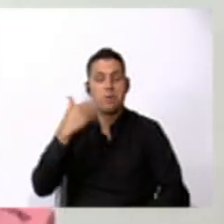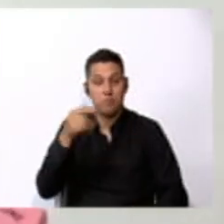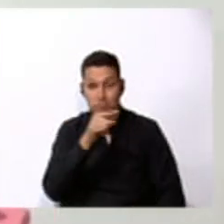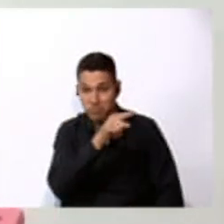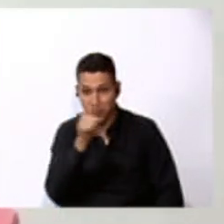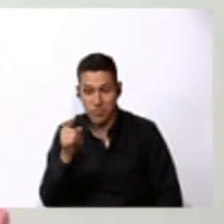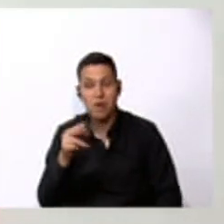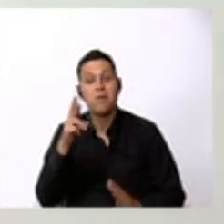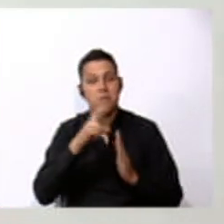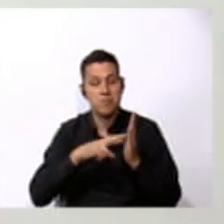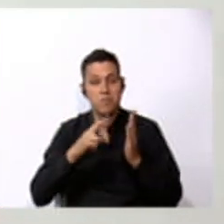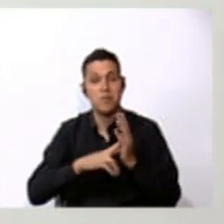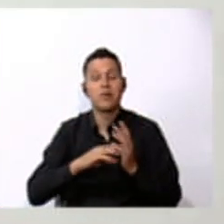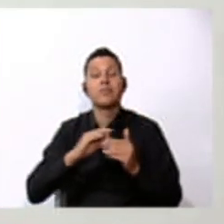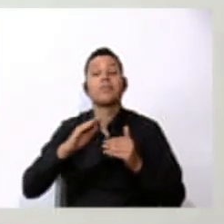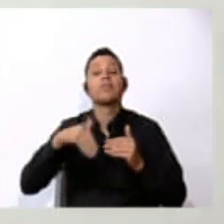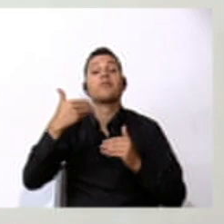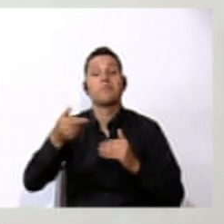after me, okay?